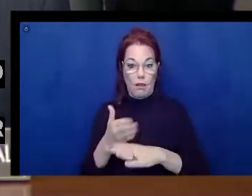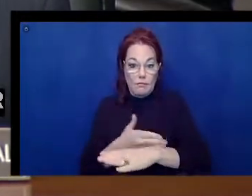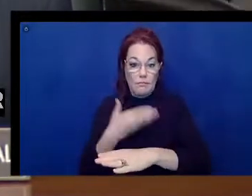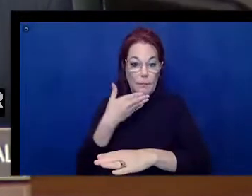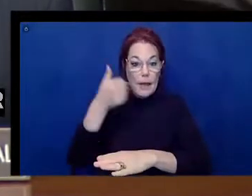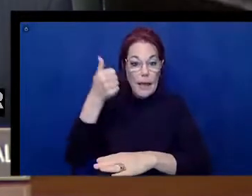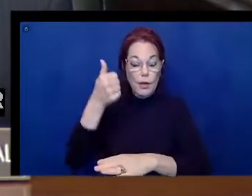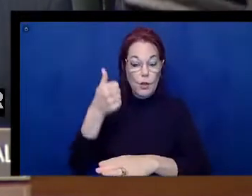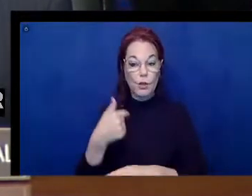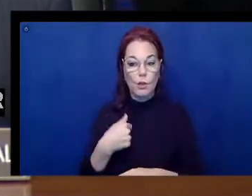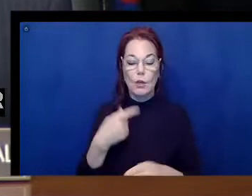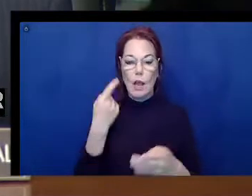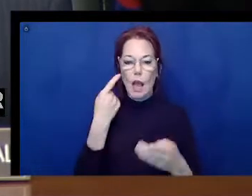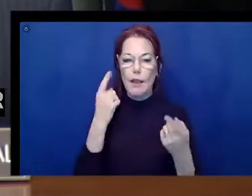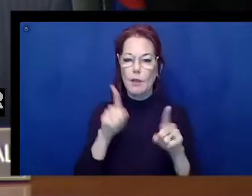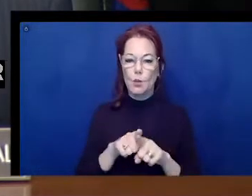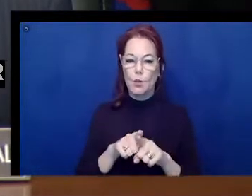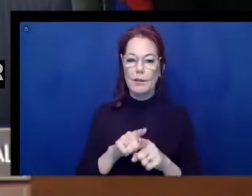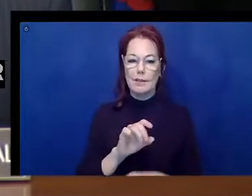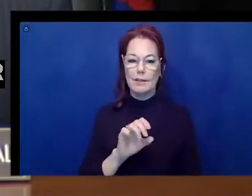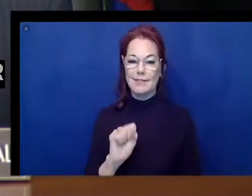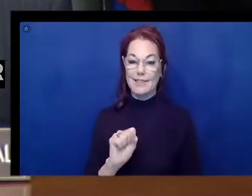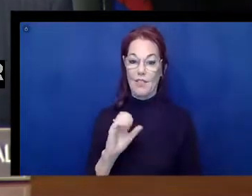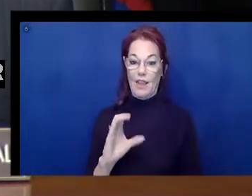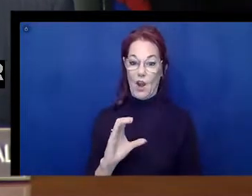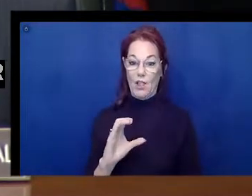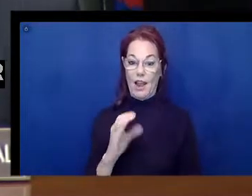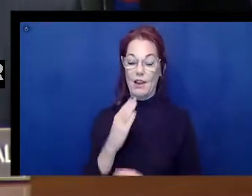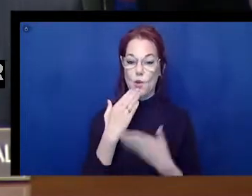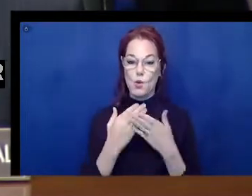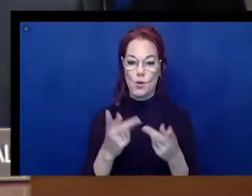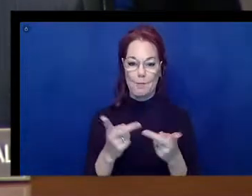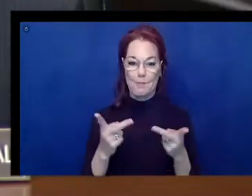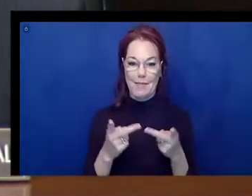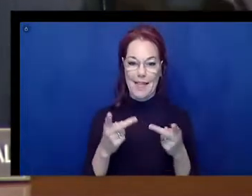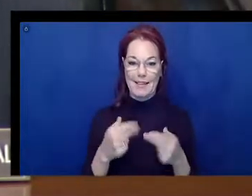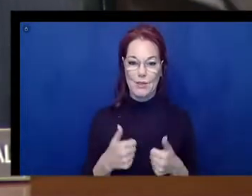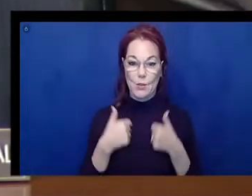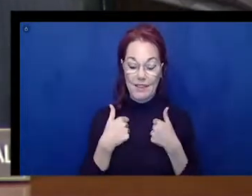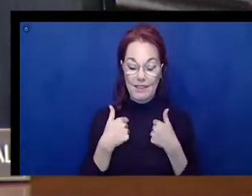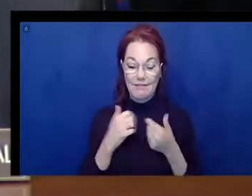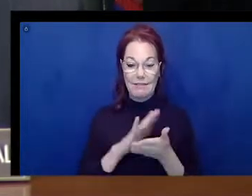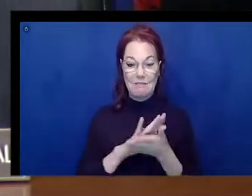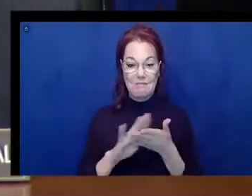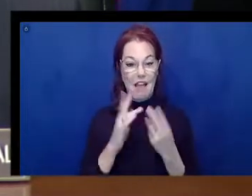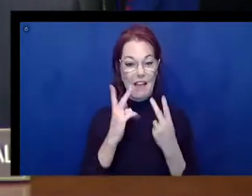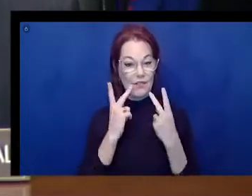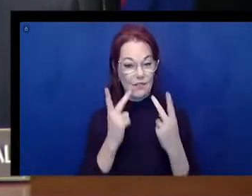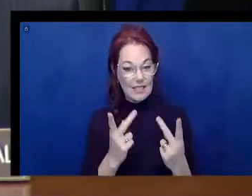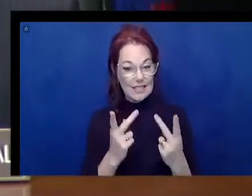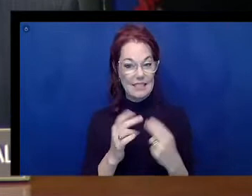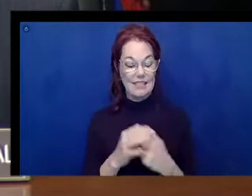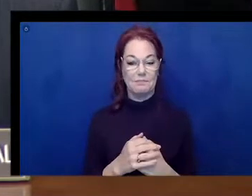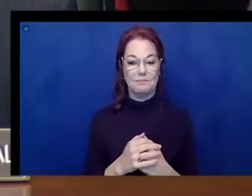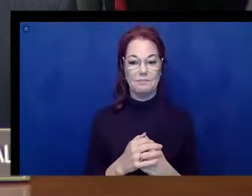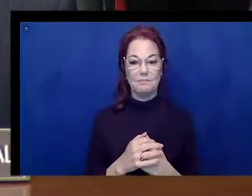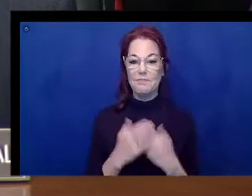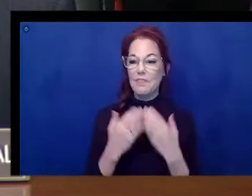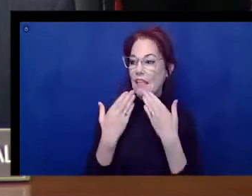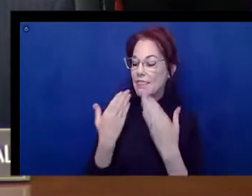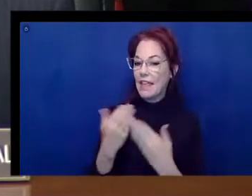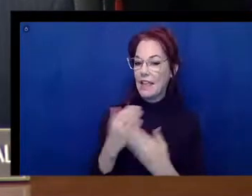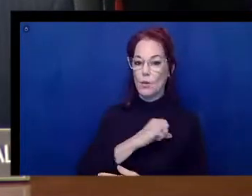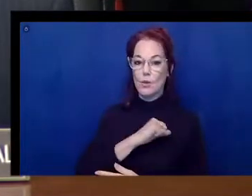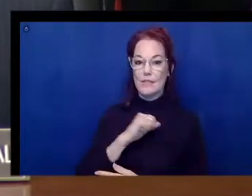agree with you that South Carolina is a good place to live, and it's also a nice place to visit. Thanks to Senator Scott for